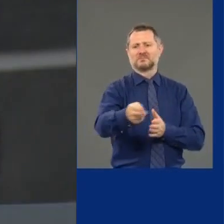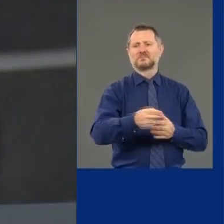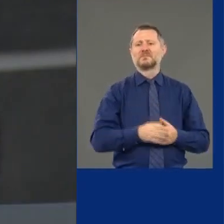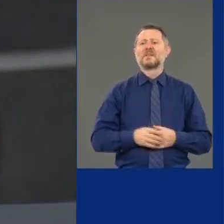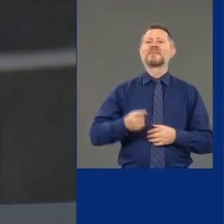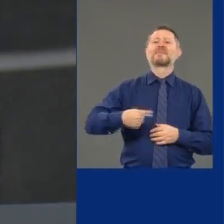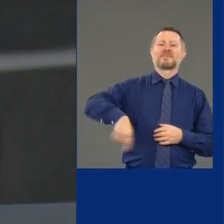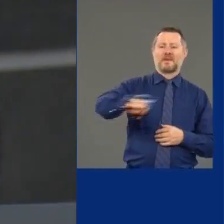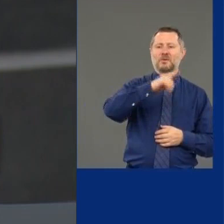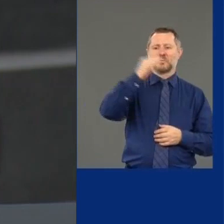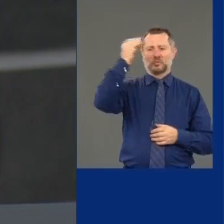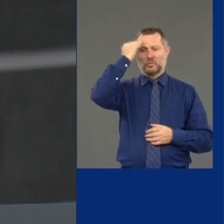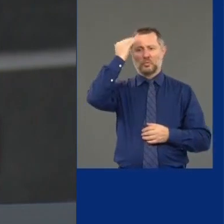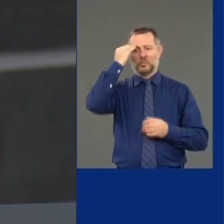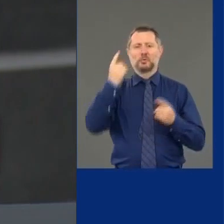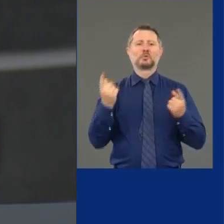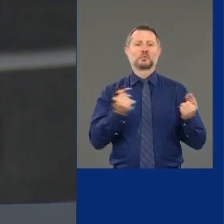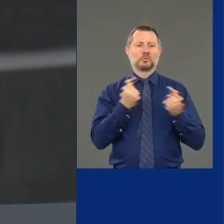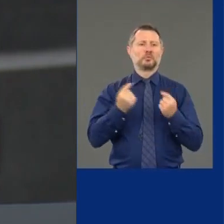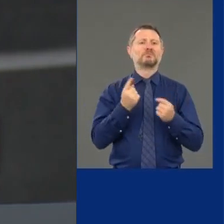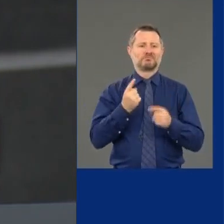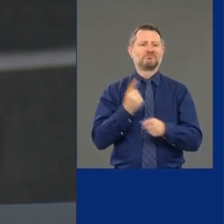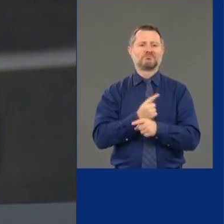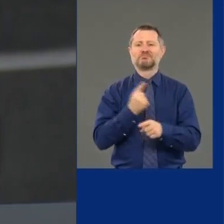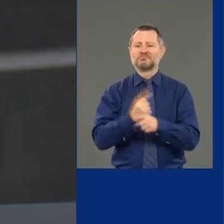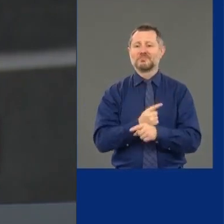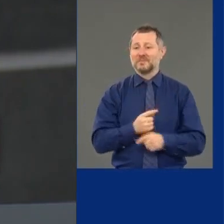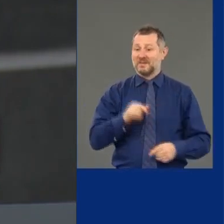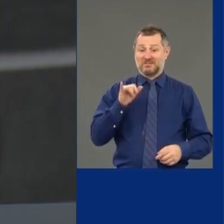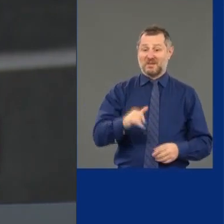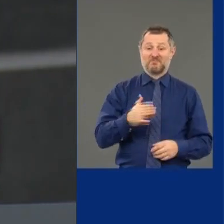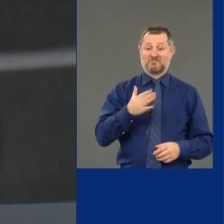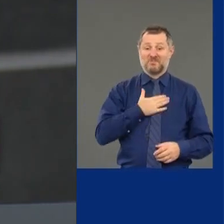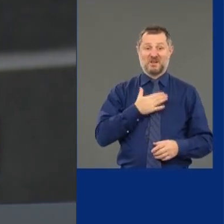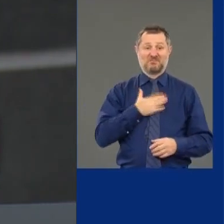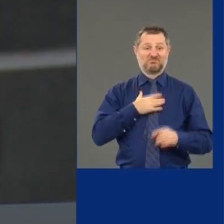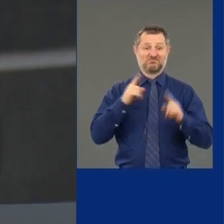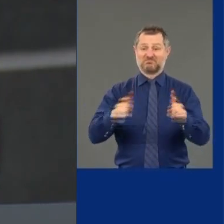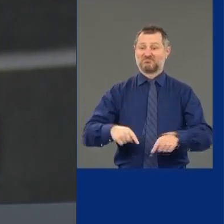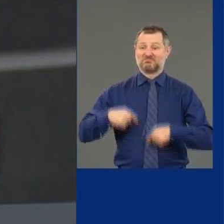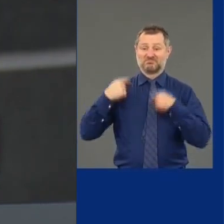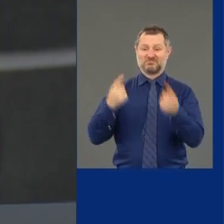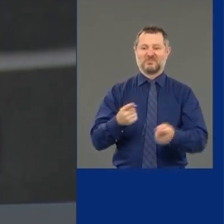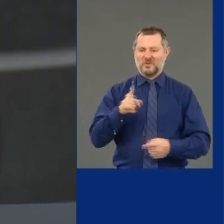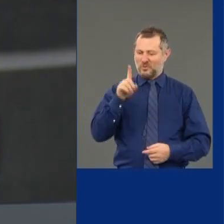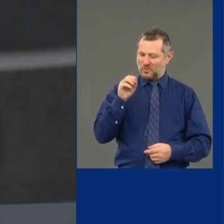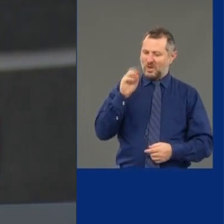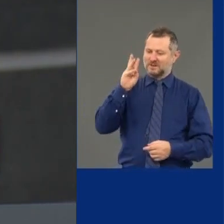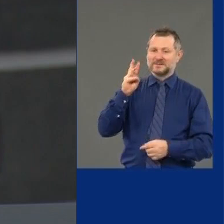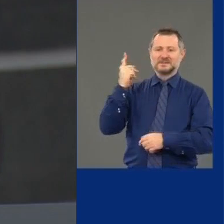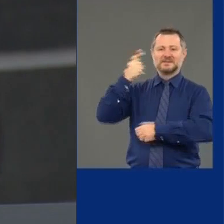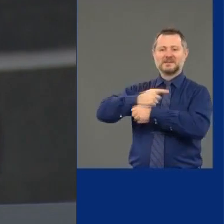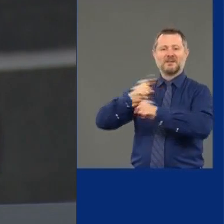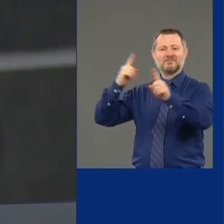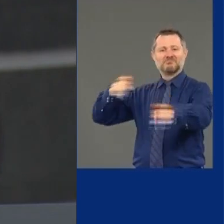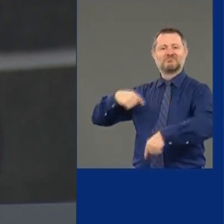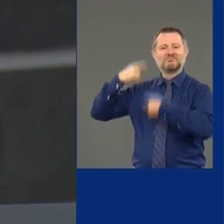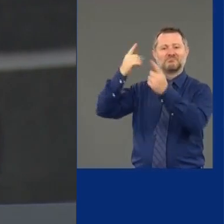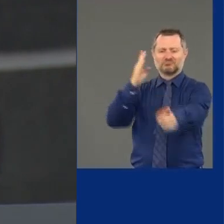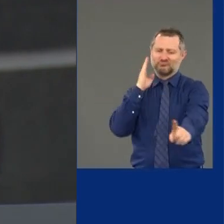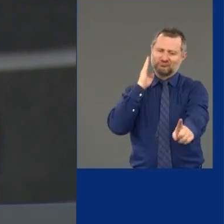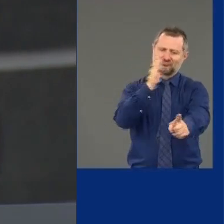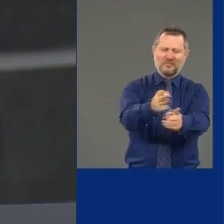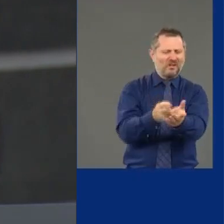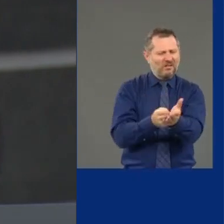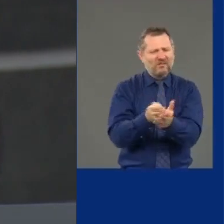do the right thing. And that's exactly what I did for 106 days. I told the people the truth.